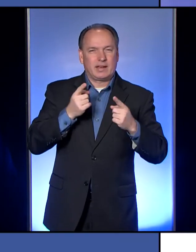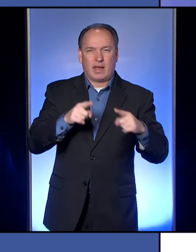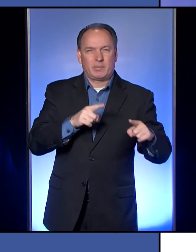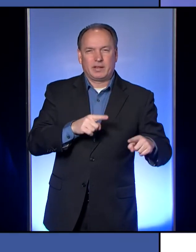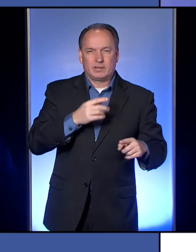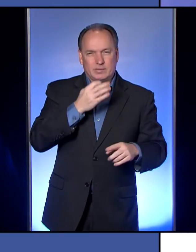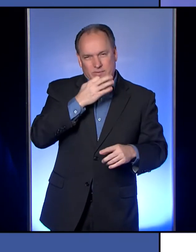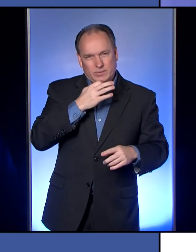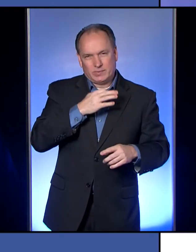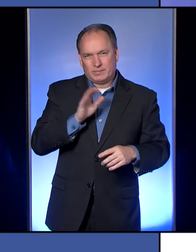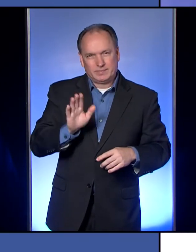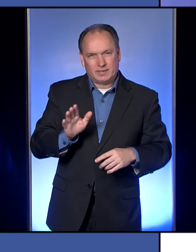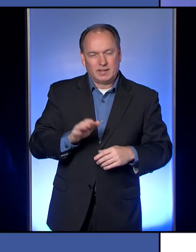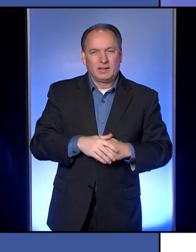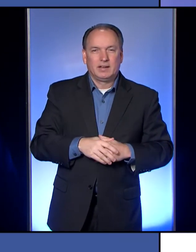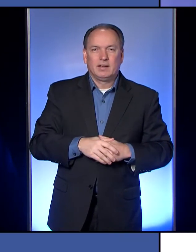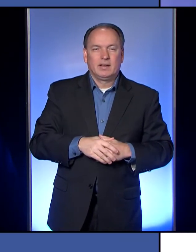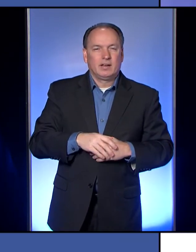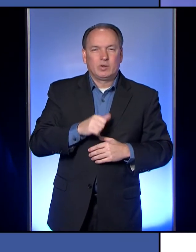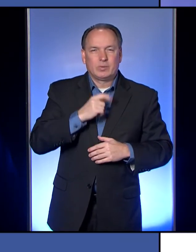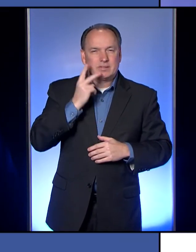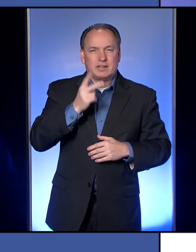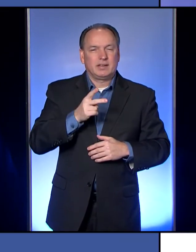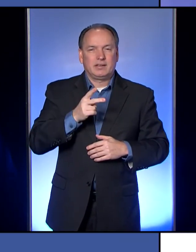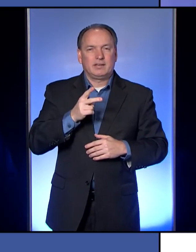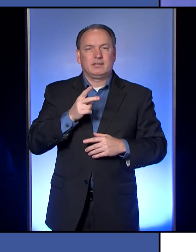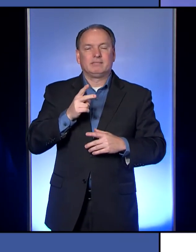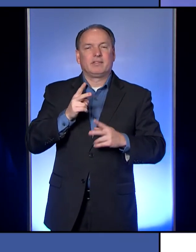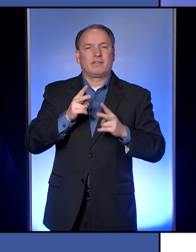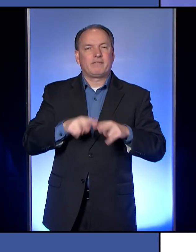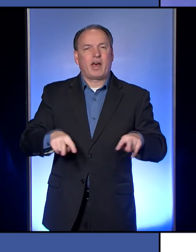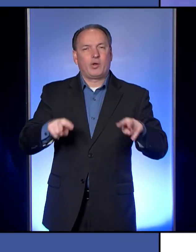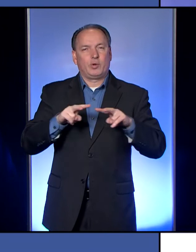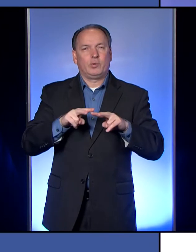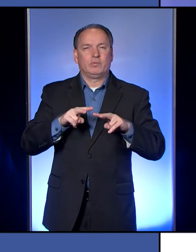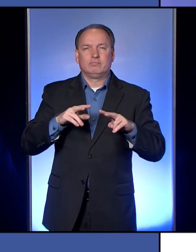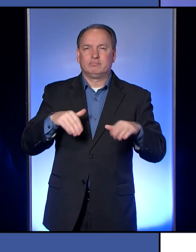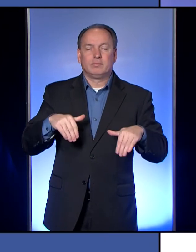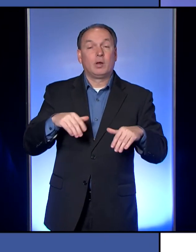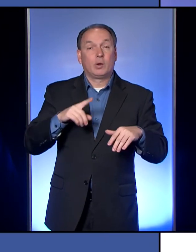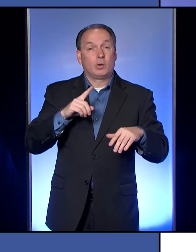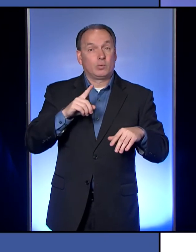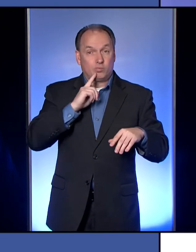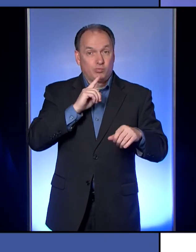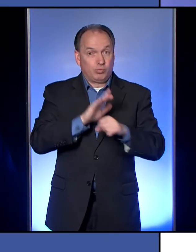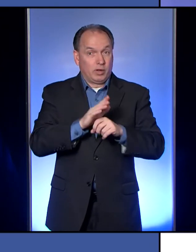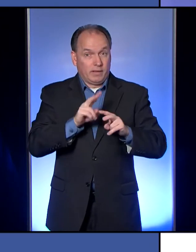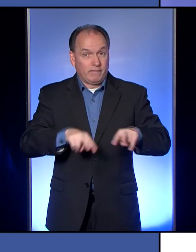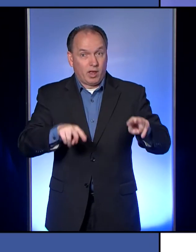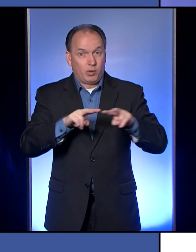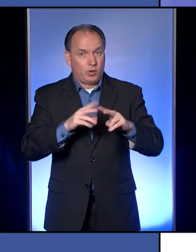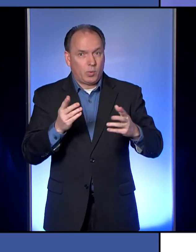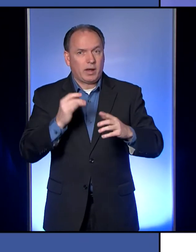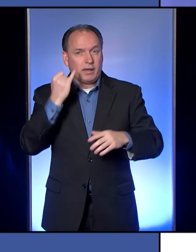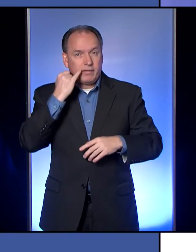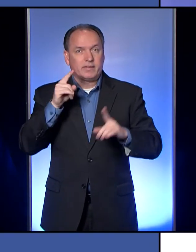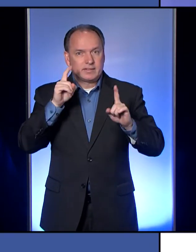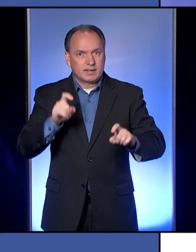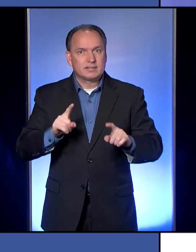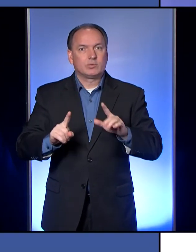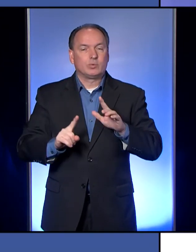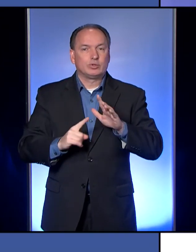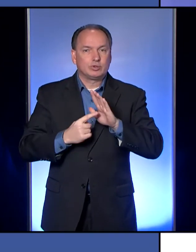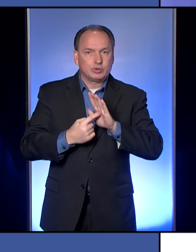soon. I don't see the value in that. I think the value would really come if there was a test that would show